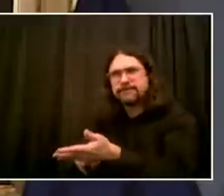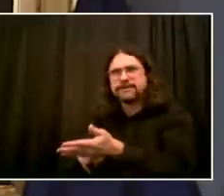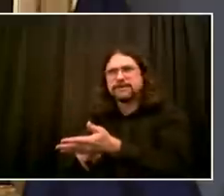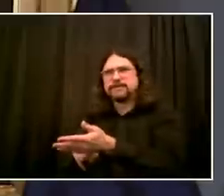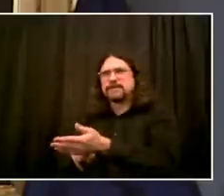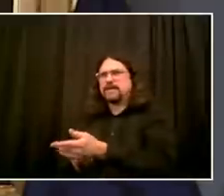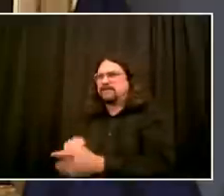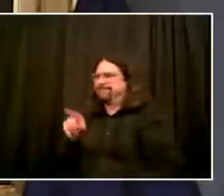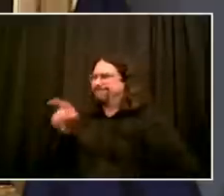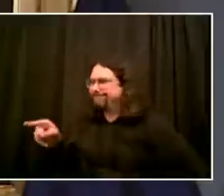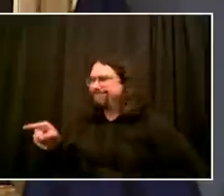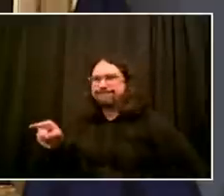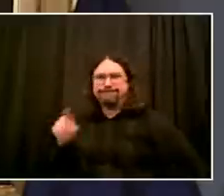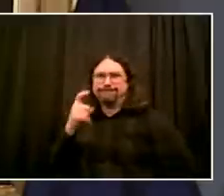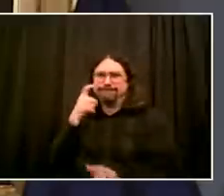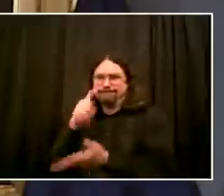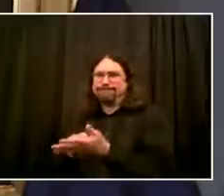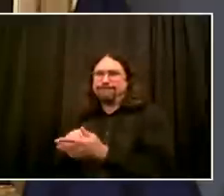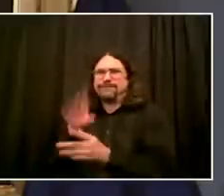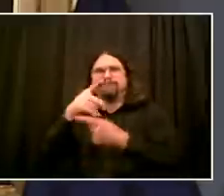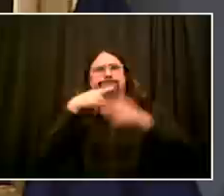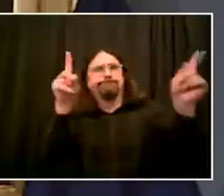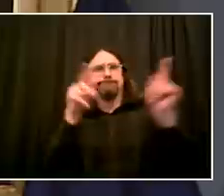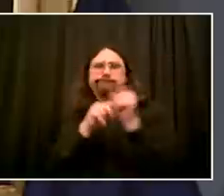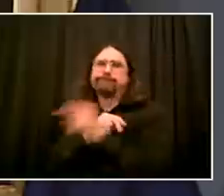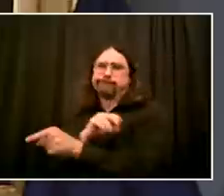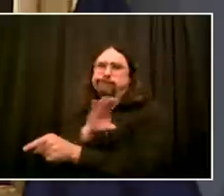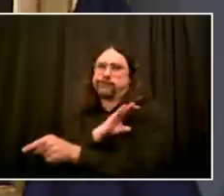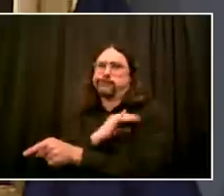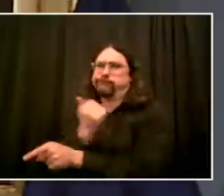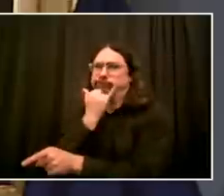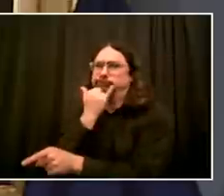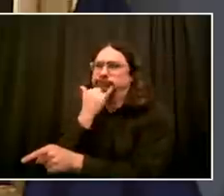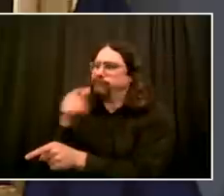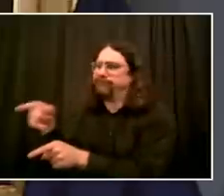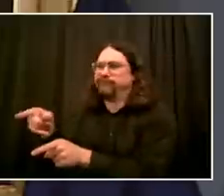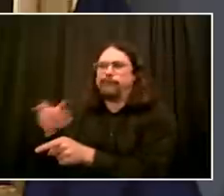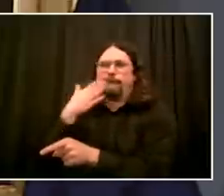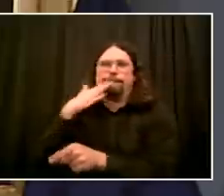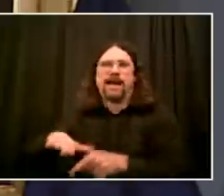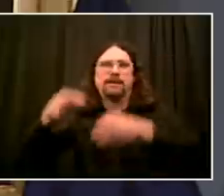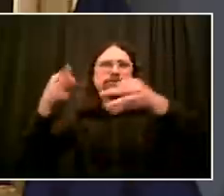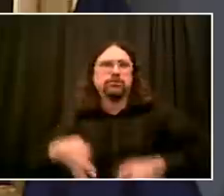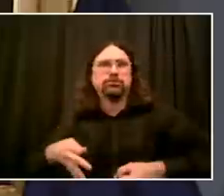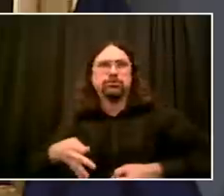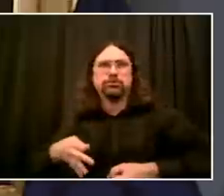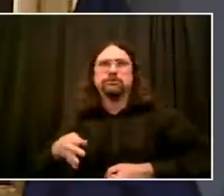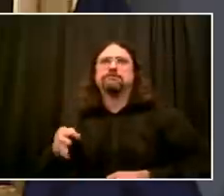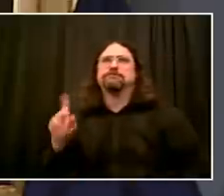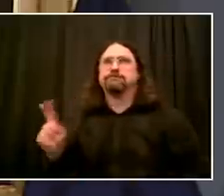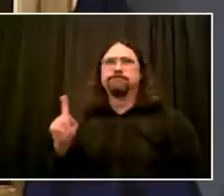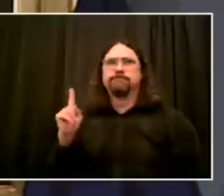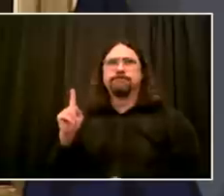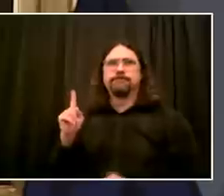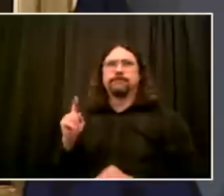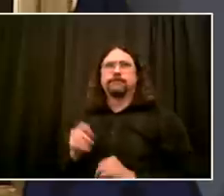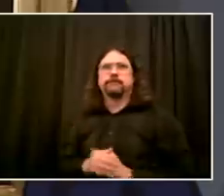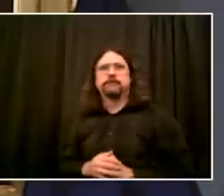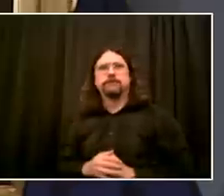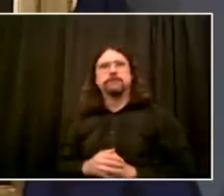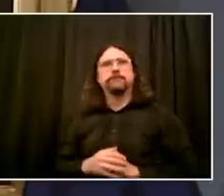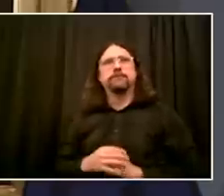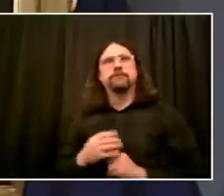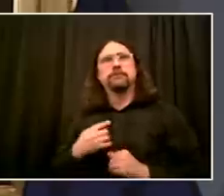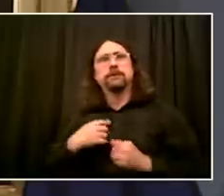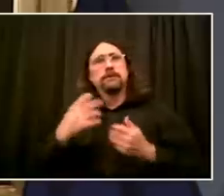inform the public that that investigation is concluded, it's moving rapidly, and justice is going to be served. And